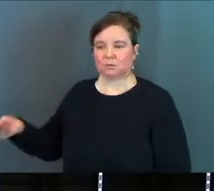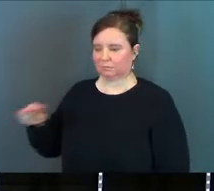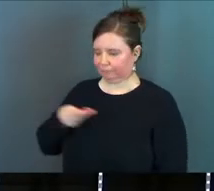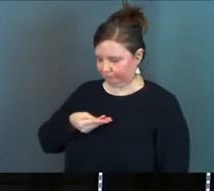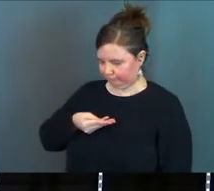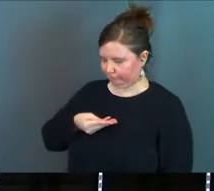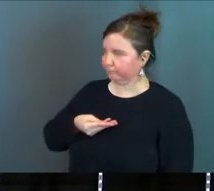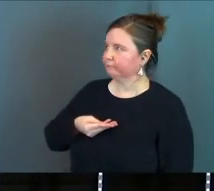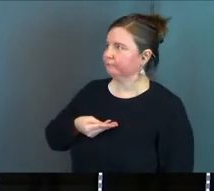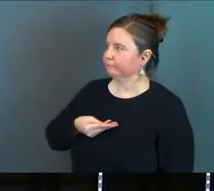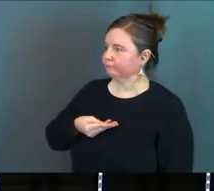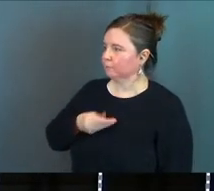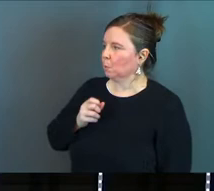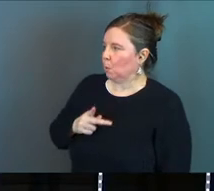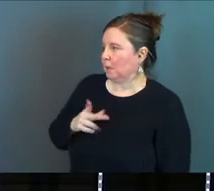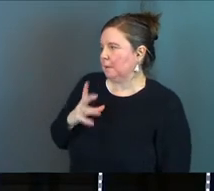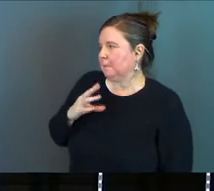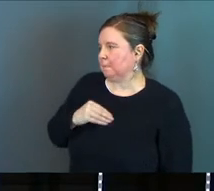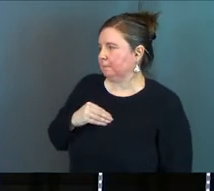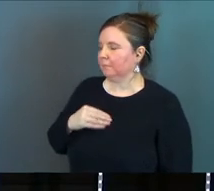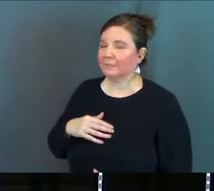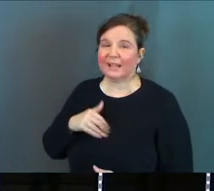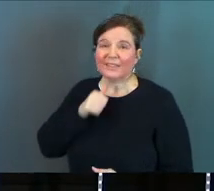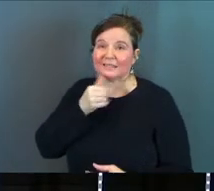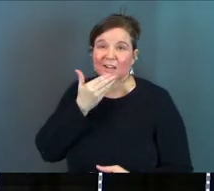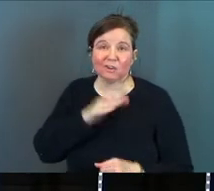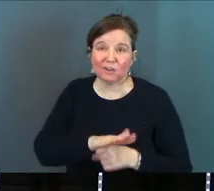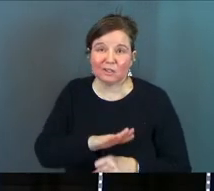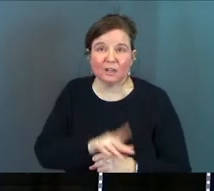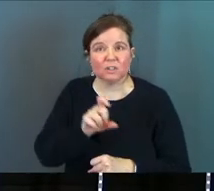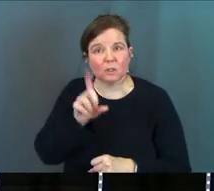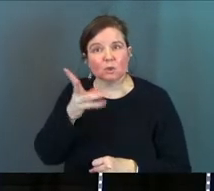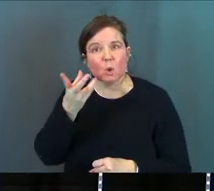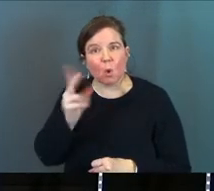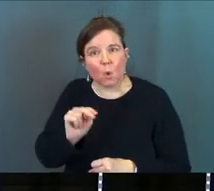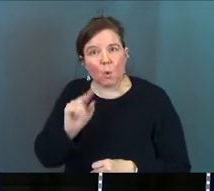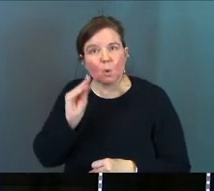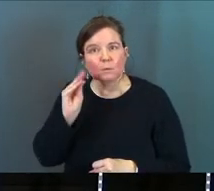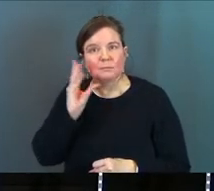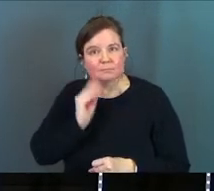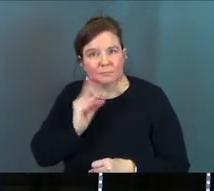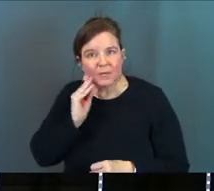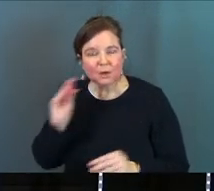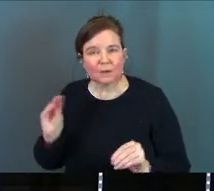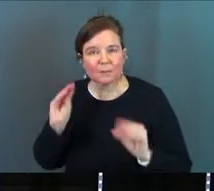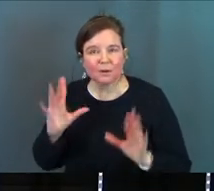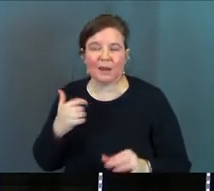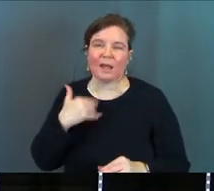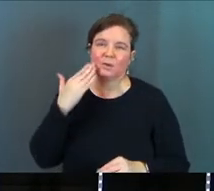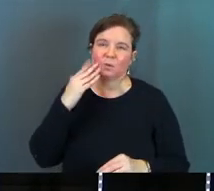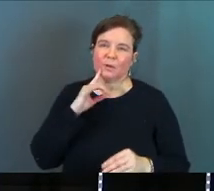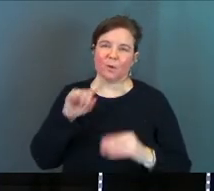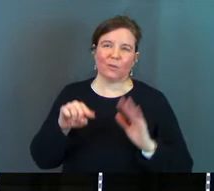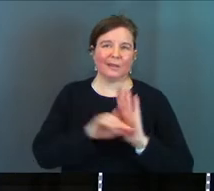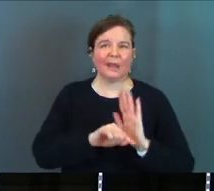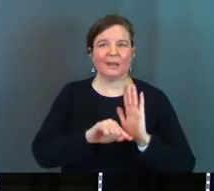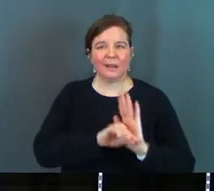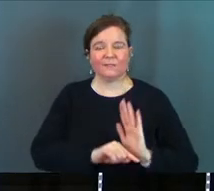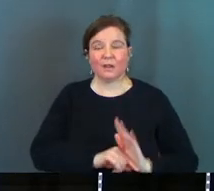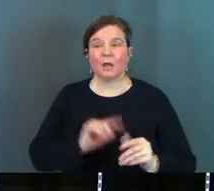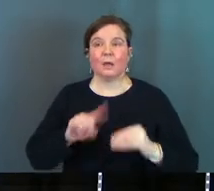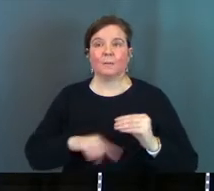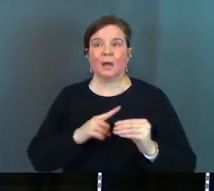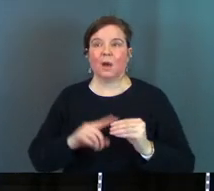faith is not good enough faith you need your own miracle and I know I'm talking about all this negativity